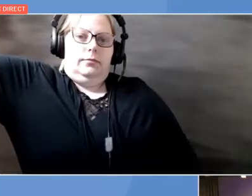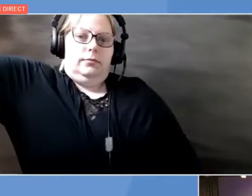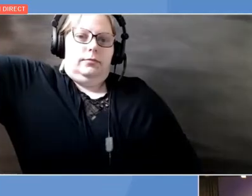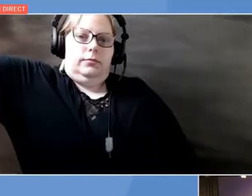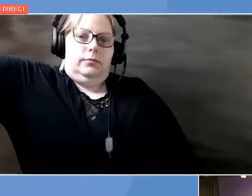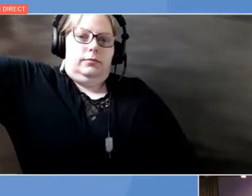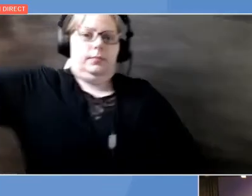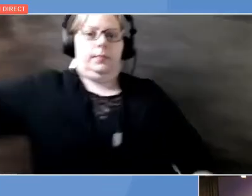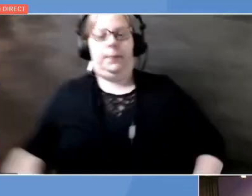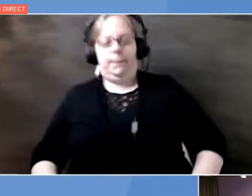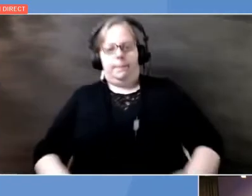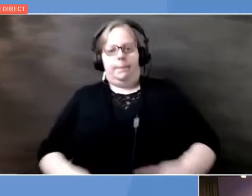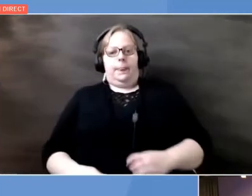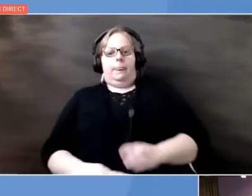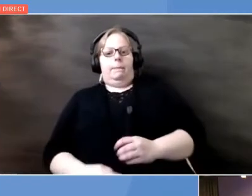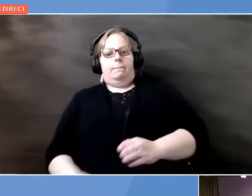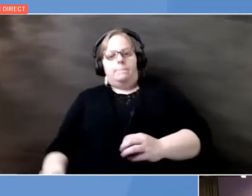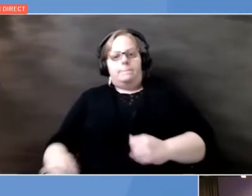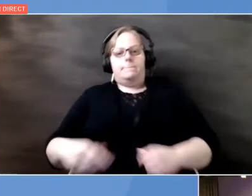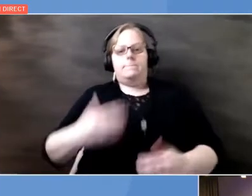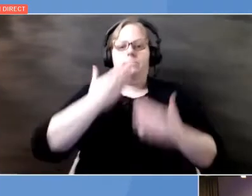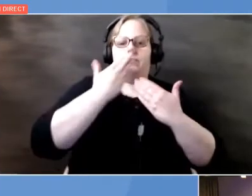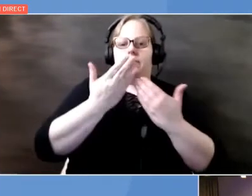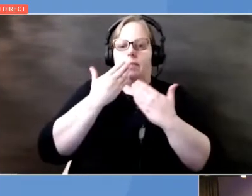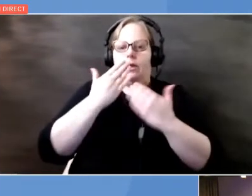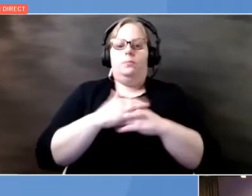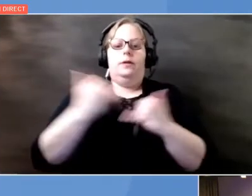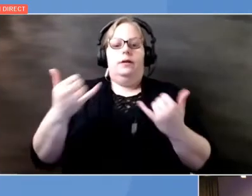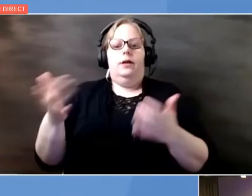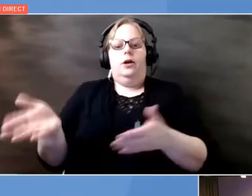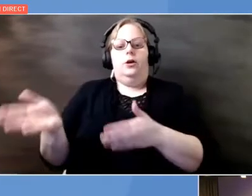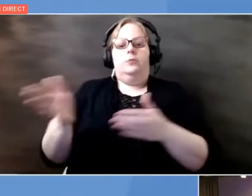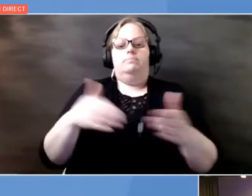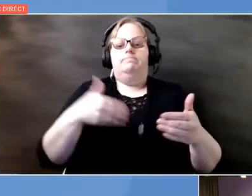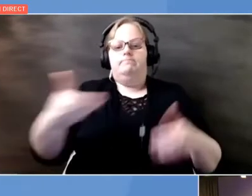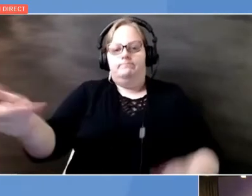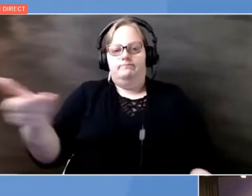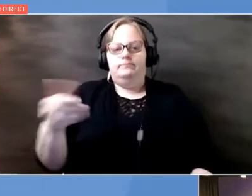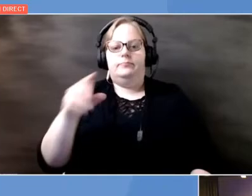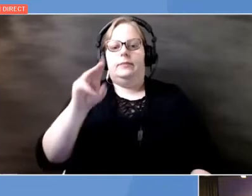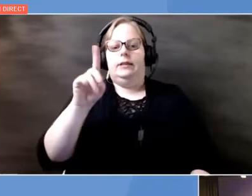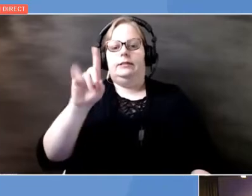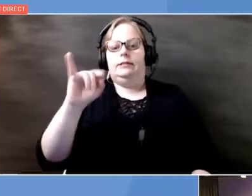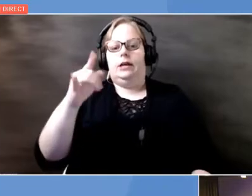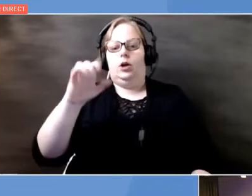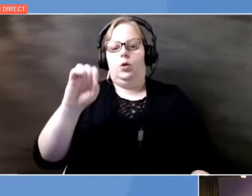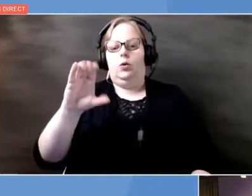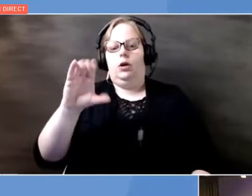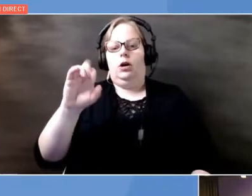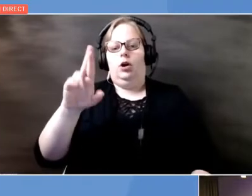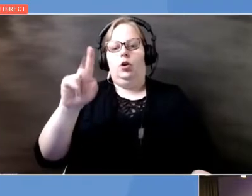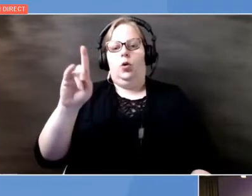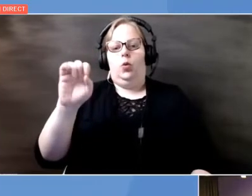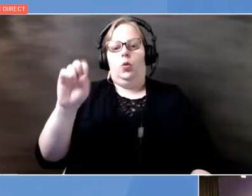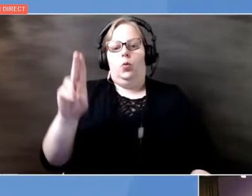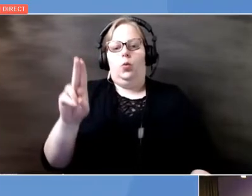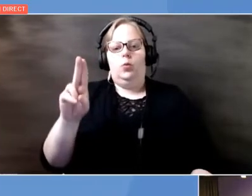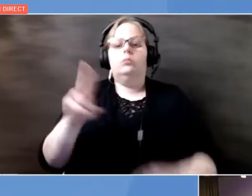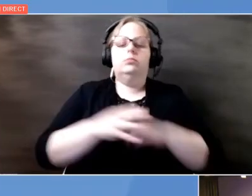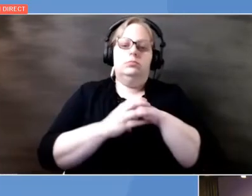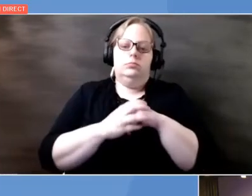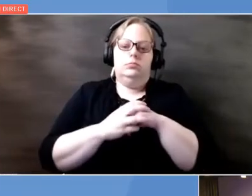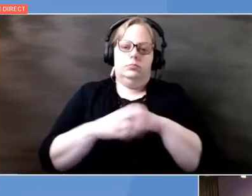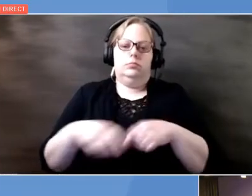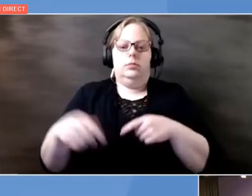Thank you so much for that, Minister Stewart. I now would like to invite to the stage Minister Diego Pardo, Minister of Energy for Chile.